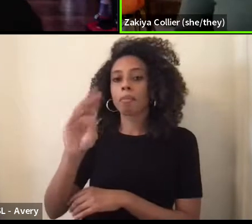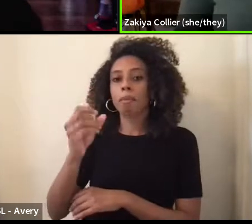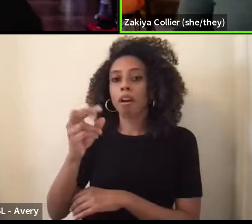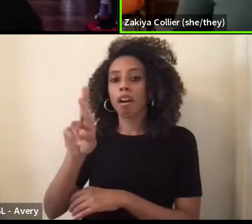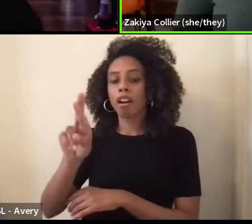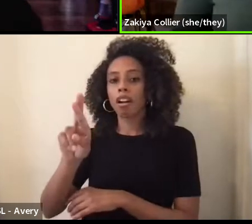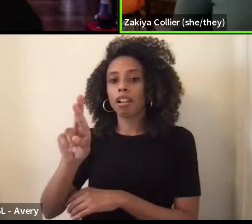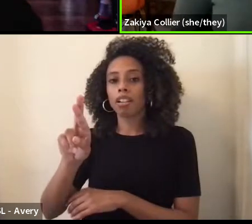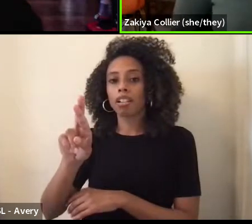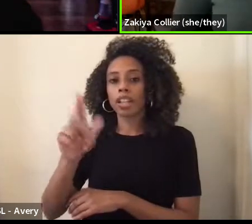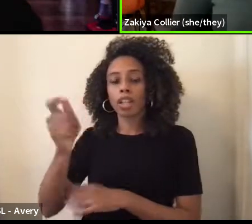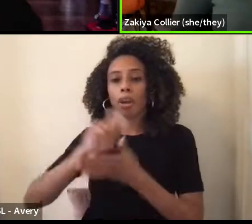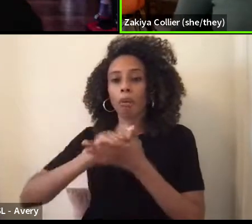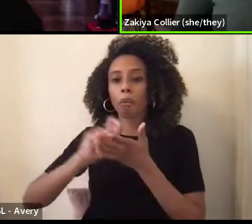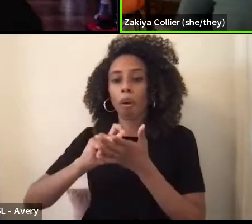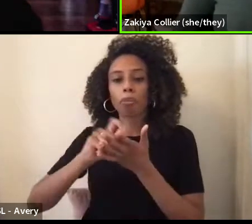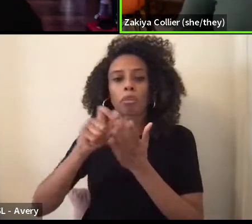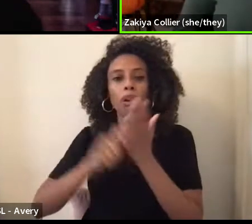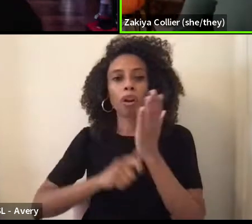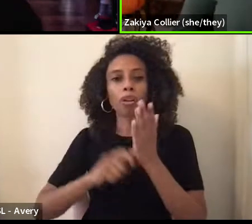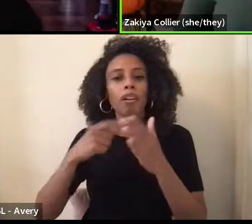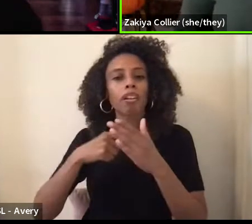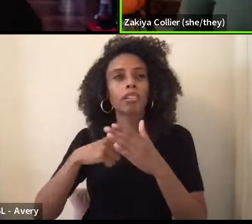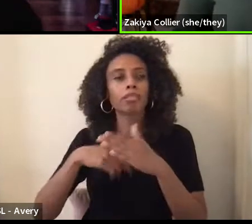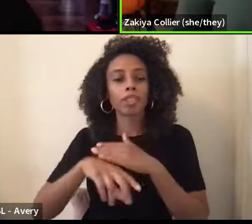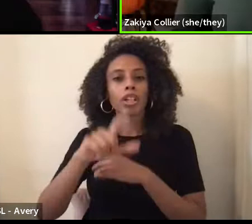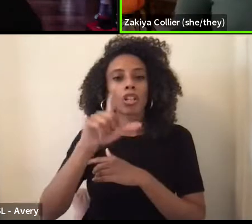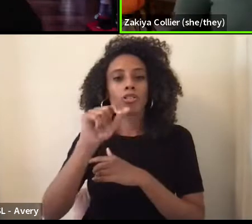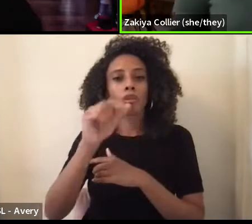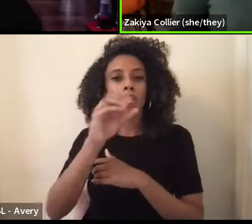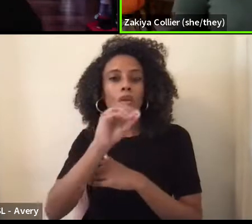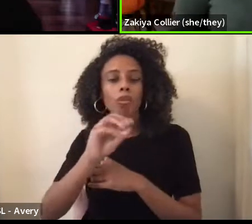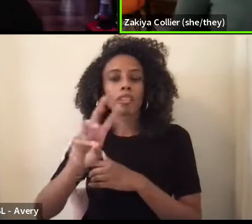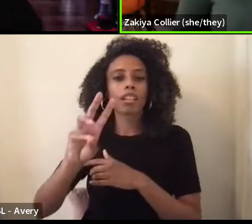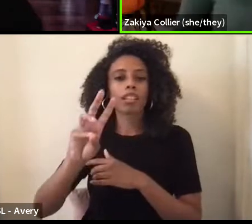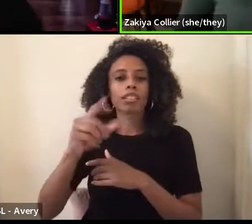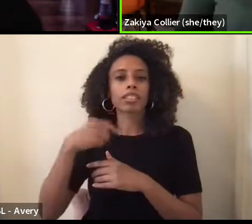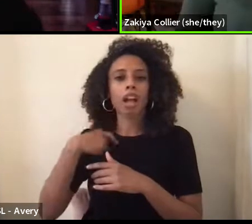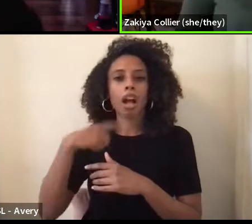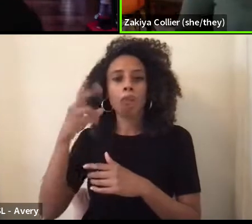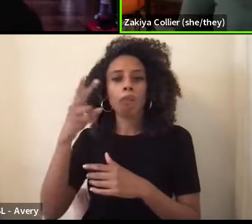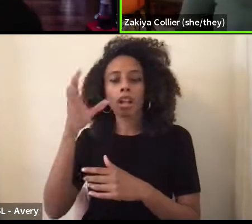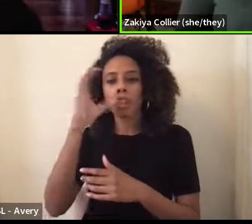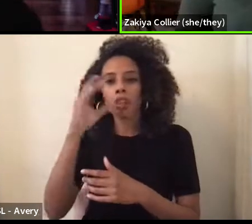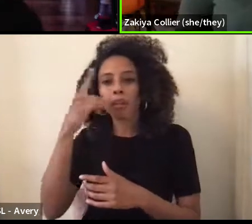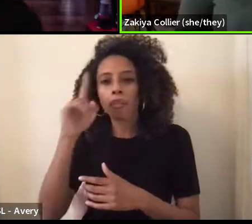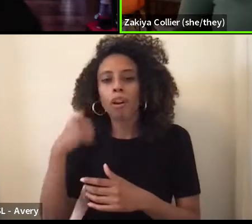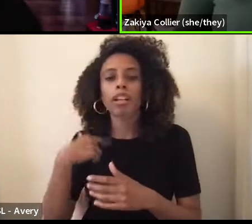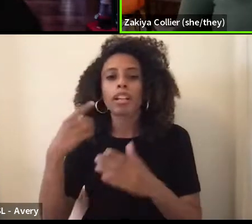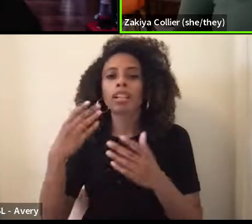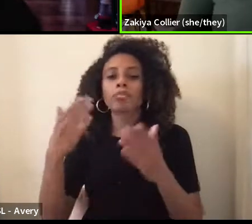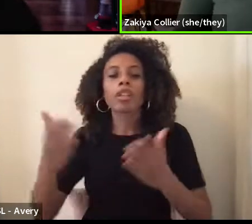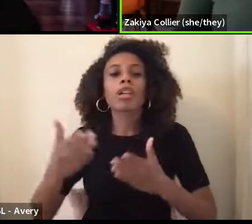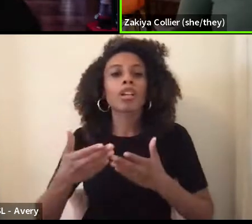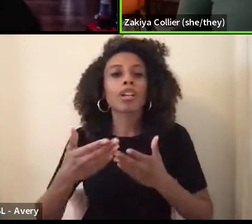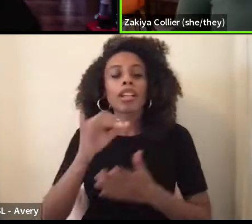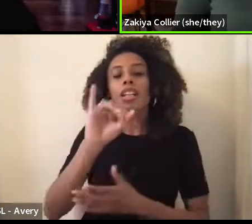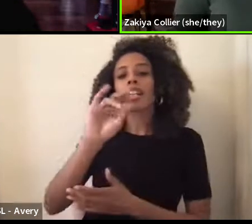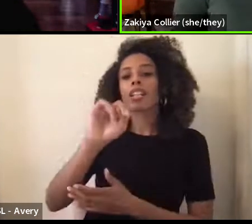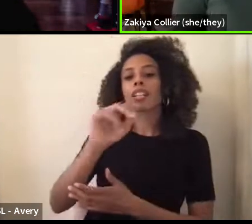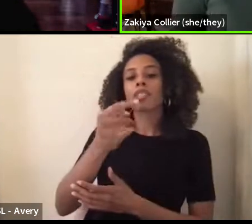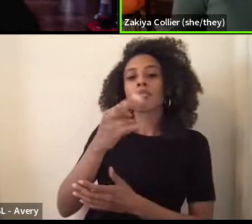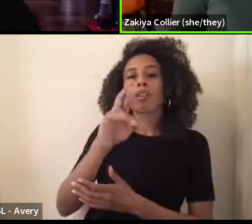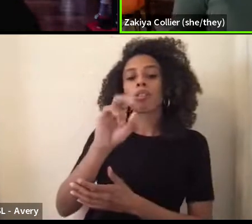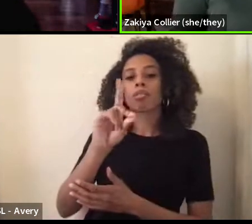in 2006 that was called, I'm gonna look it up over here, introducing critical race theory to